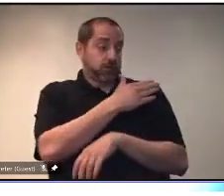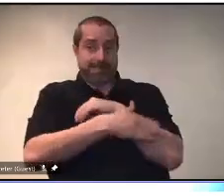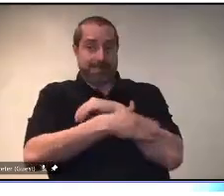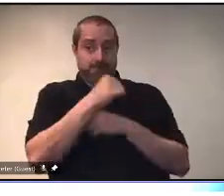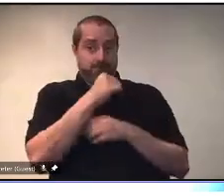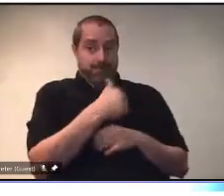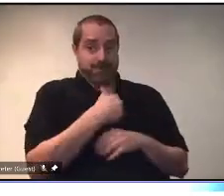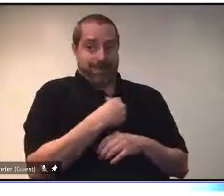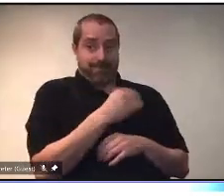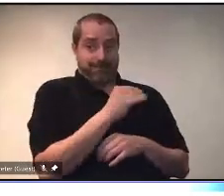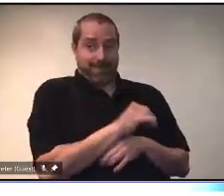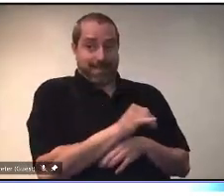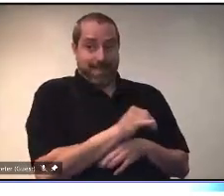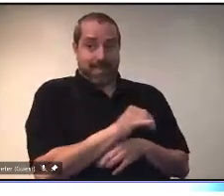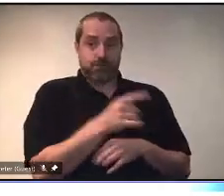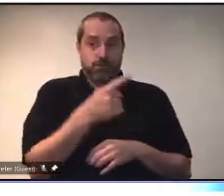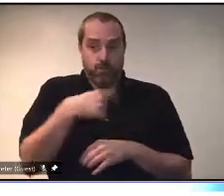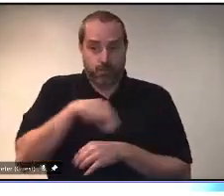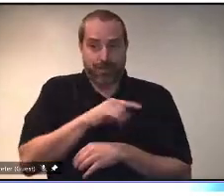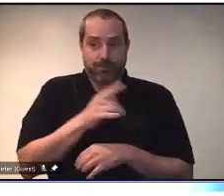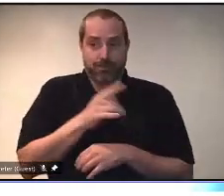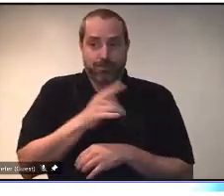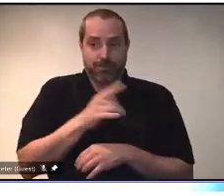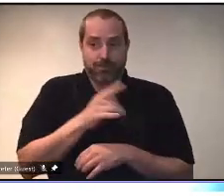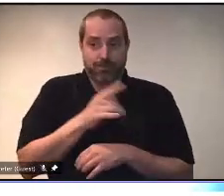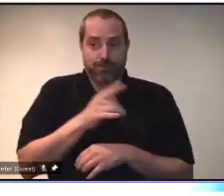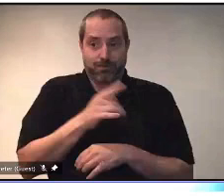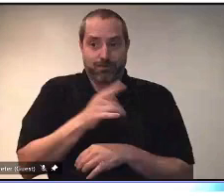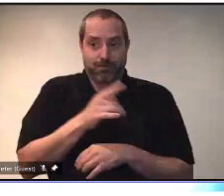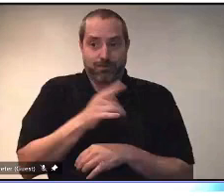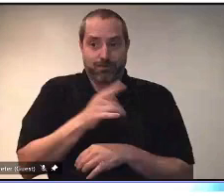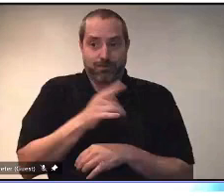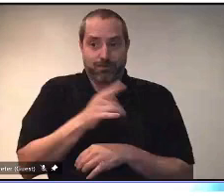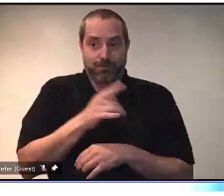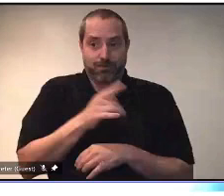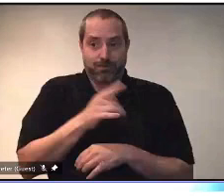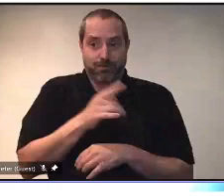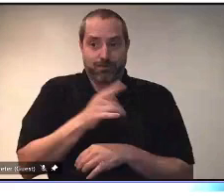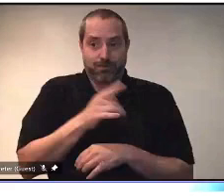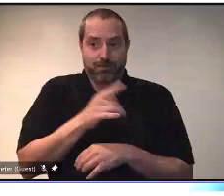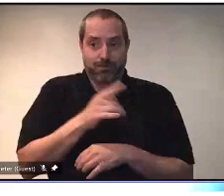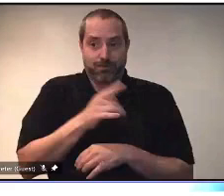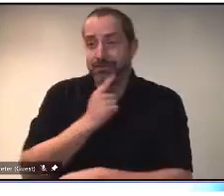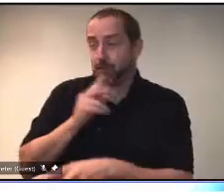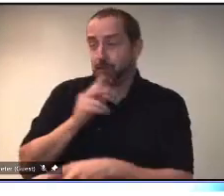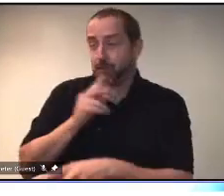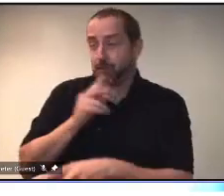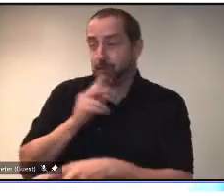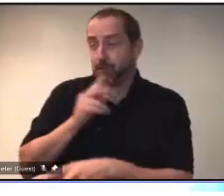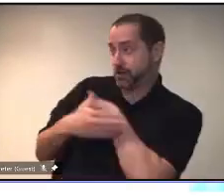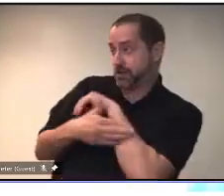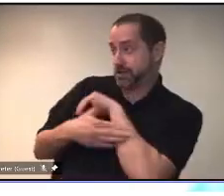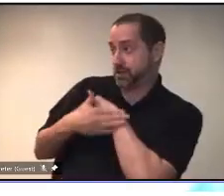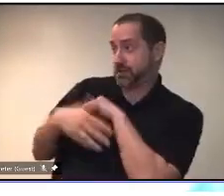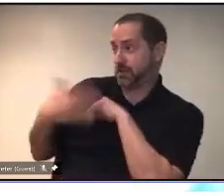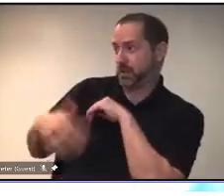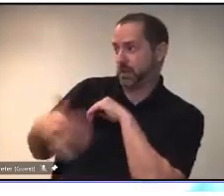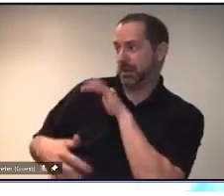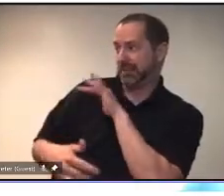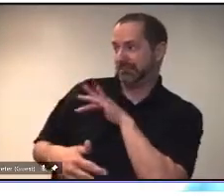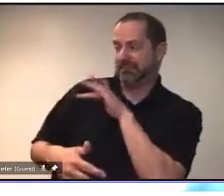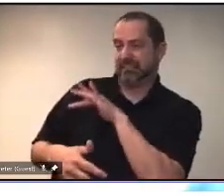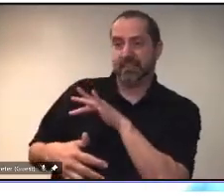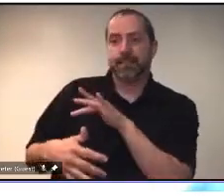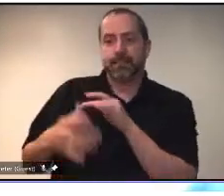you know get vaccinated protect ourselves our family and communities as quickly as we can and then you know canada needs to join other